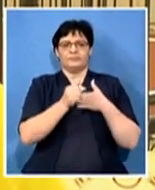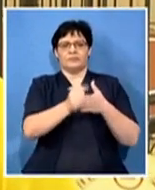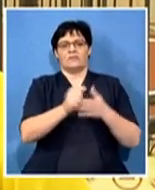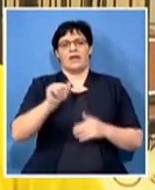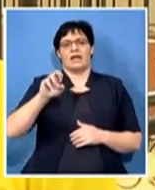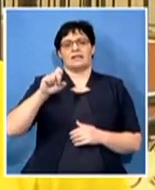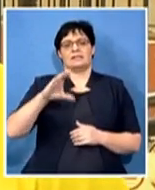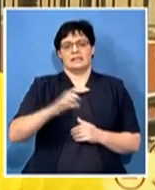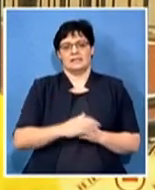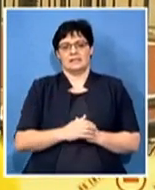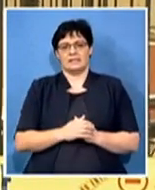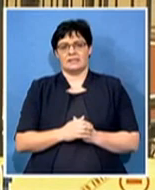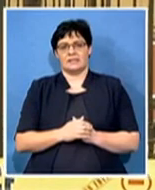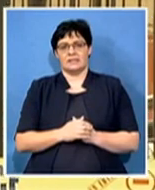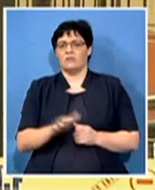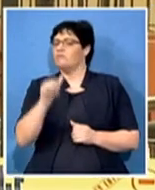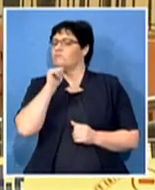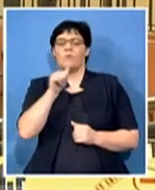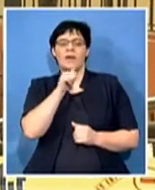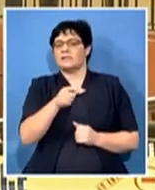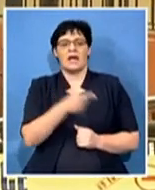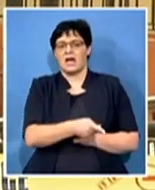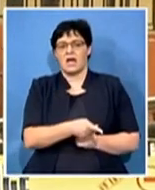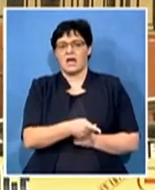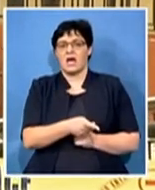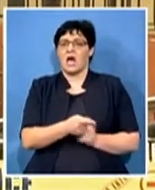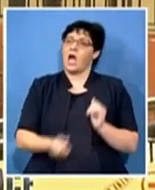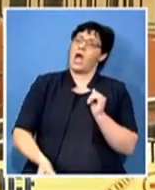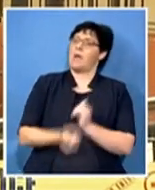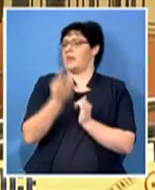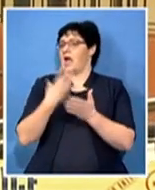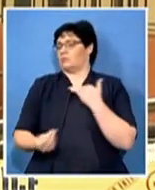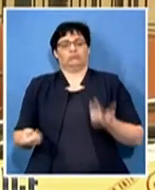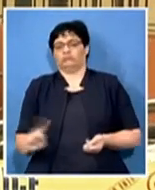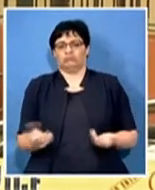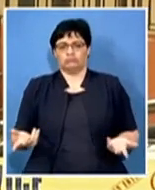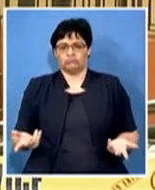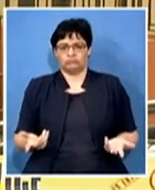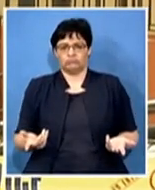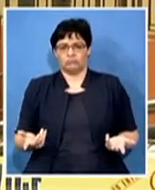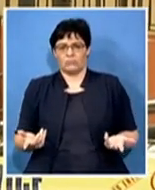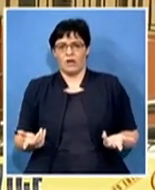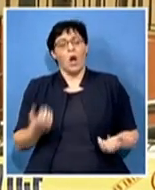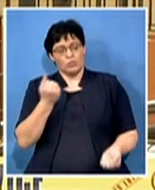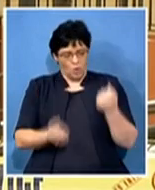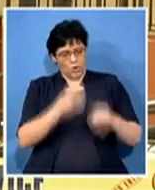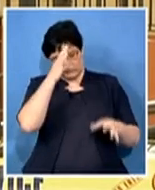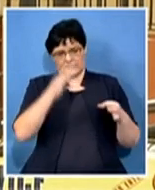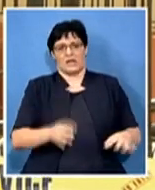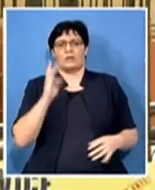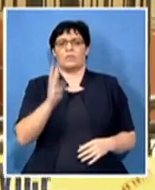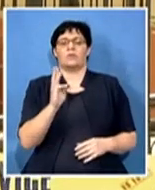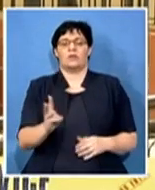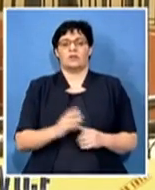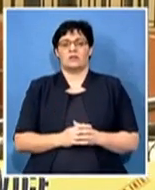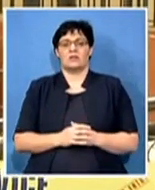the outcome. The outcome will be determined by the court, but for us, what we are doing, we are supporting the leader. And as